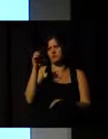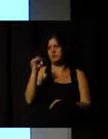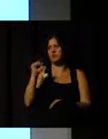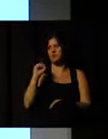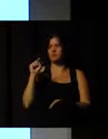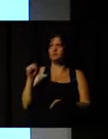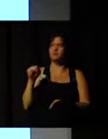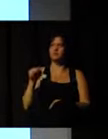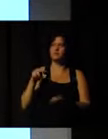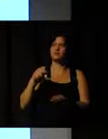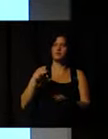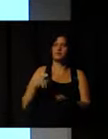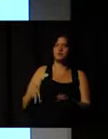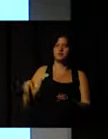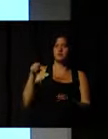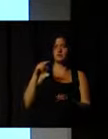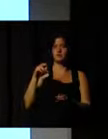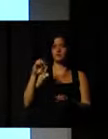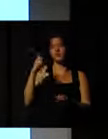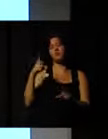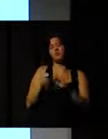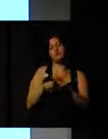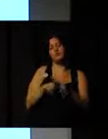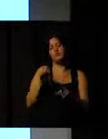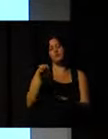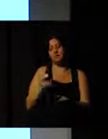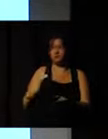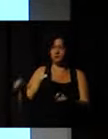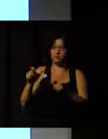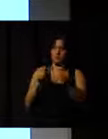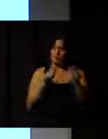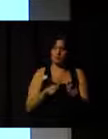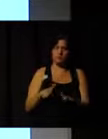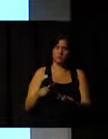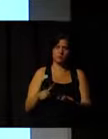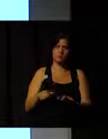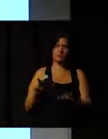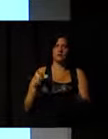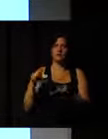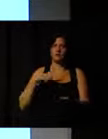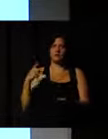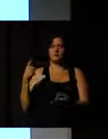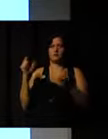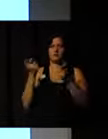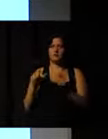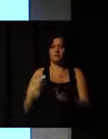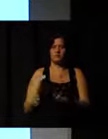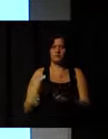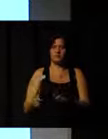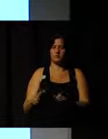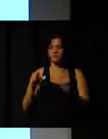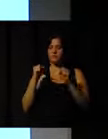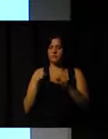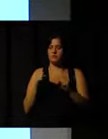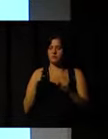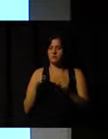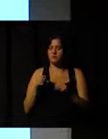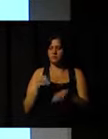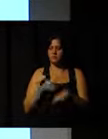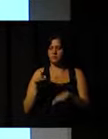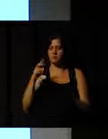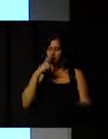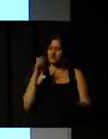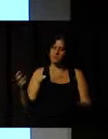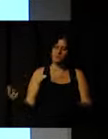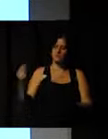speaking, or sometimes also at regional level, there is a framework, something that can help us to have a